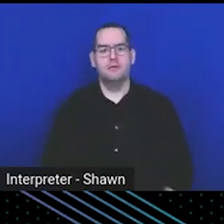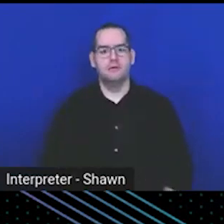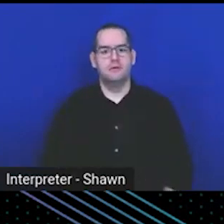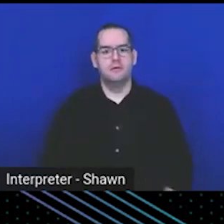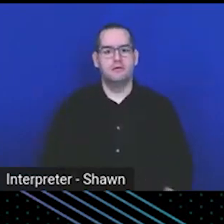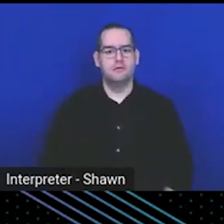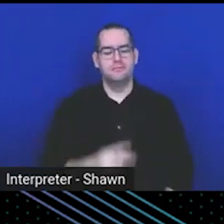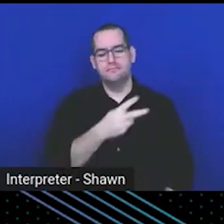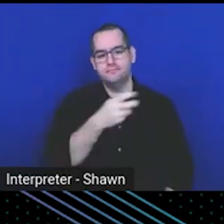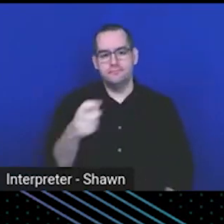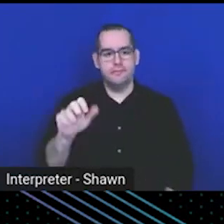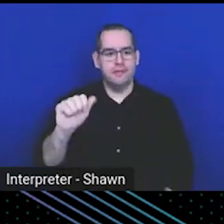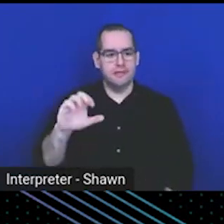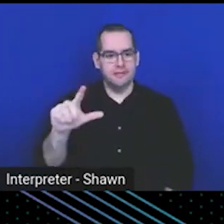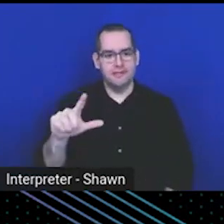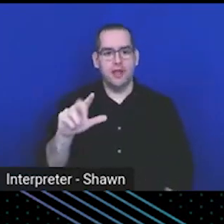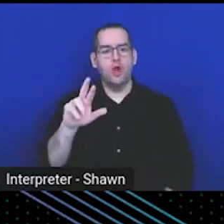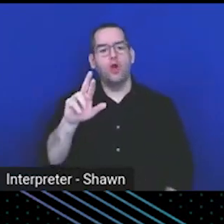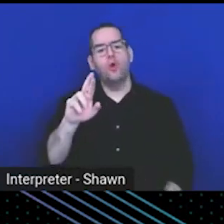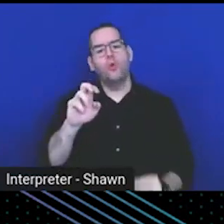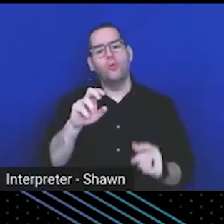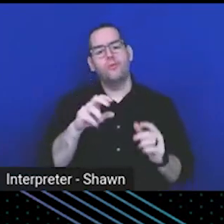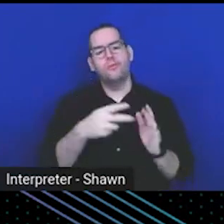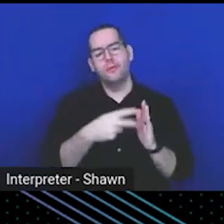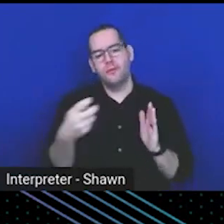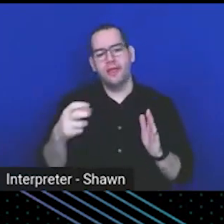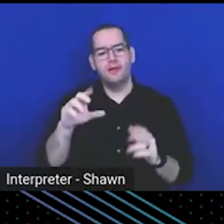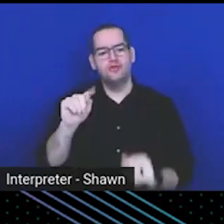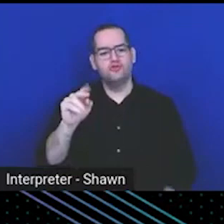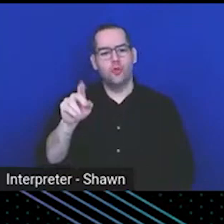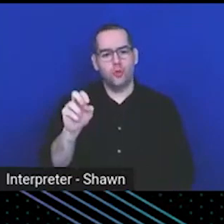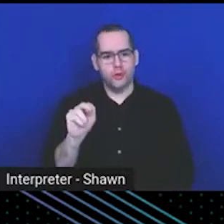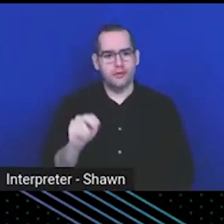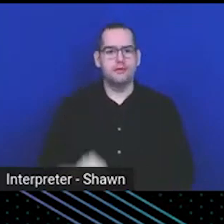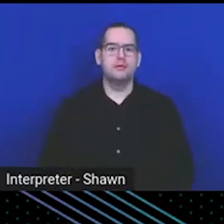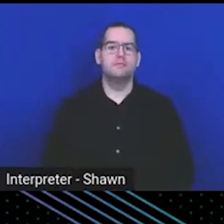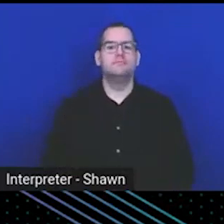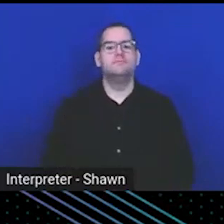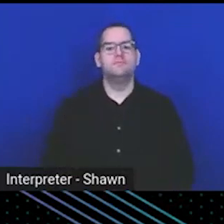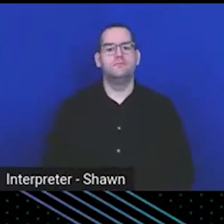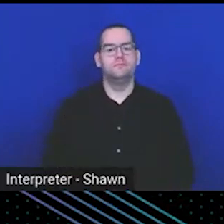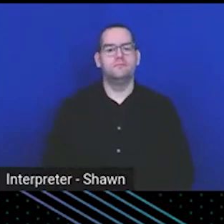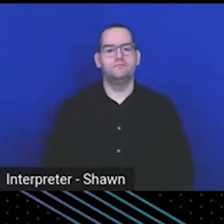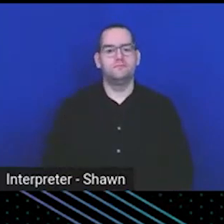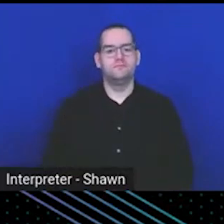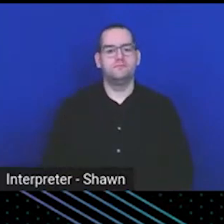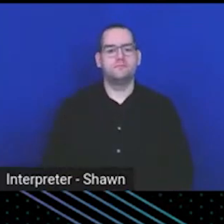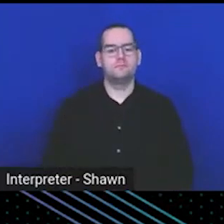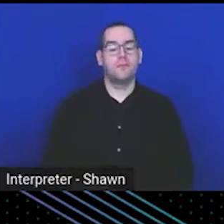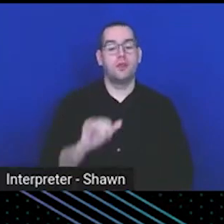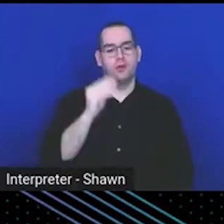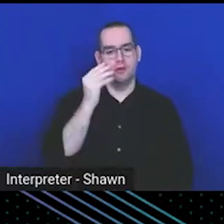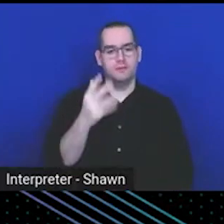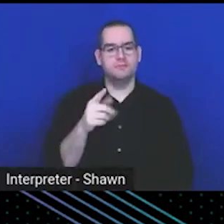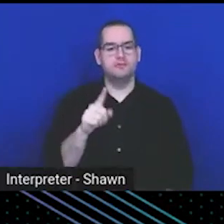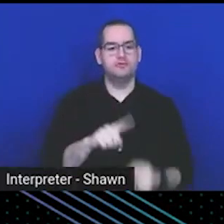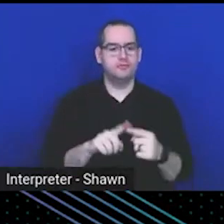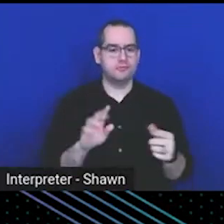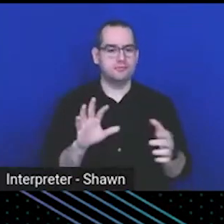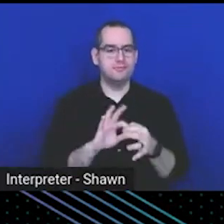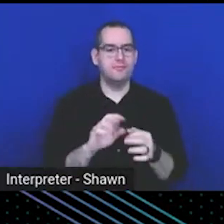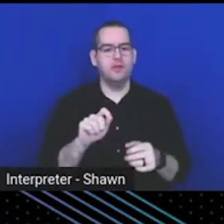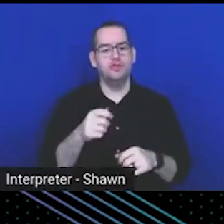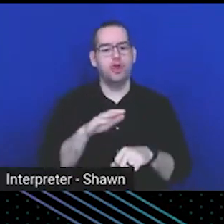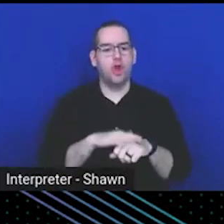replication tokens so that the ACLs are populated across both. And then of course, you're going to tell it that yeah, connect and turn on the WAN federation.